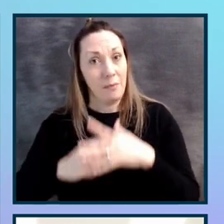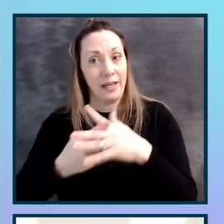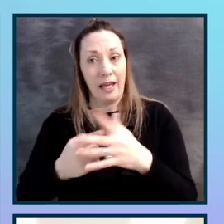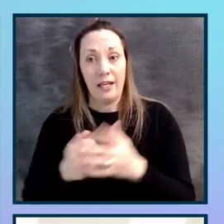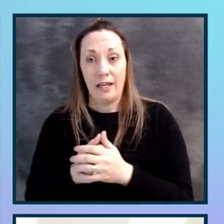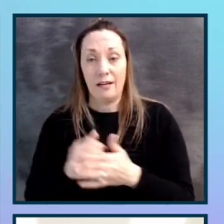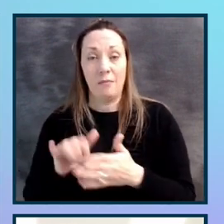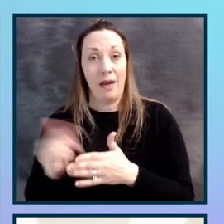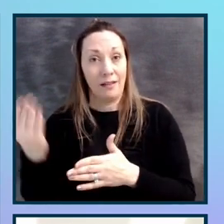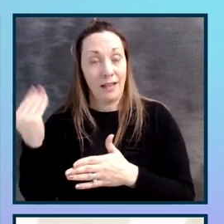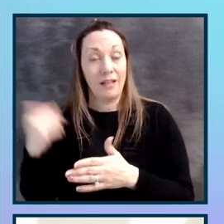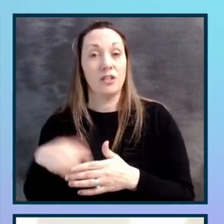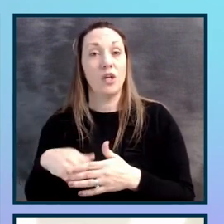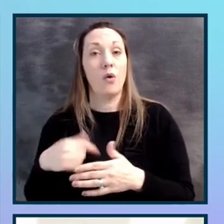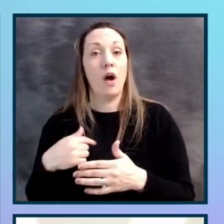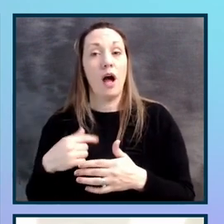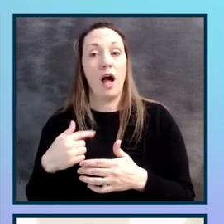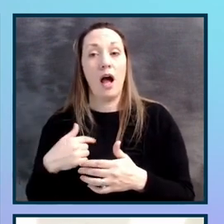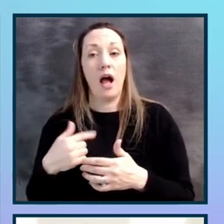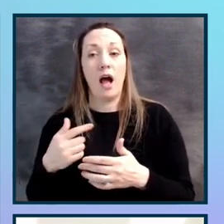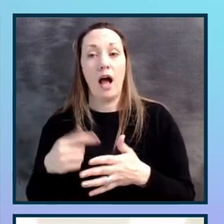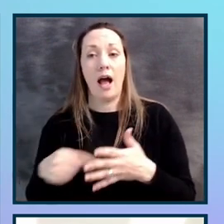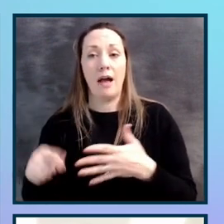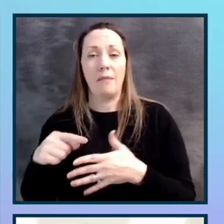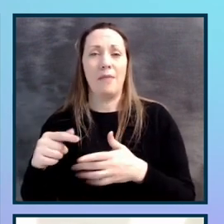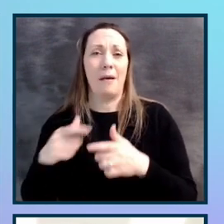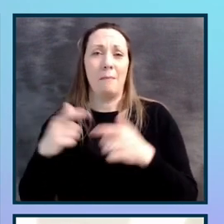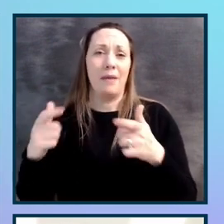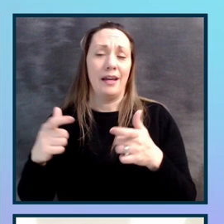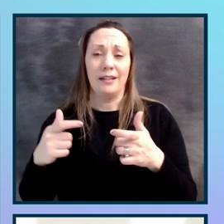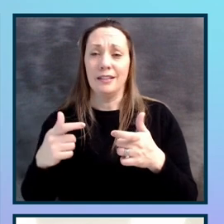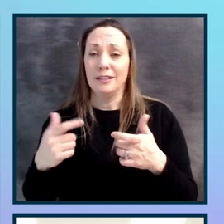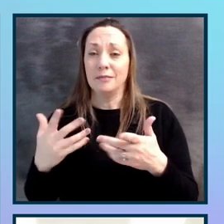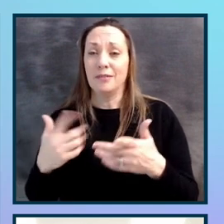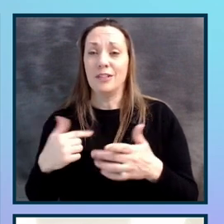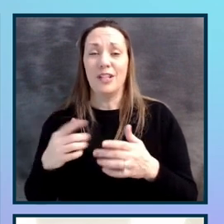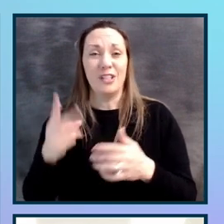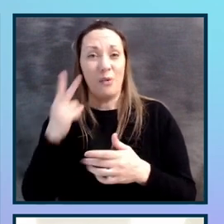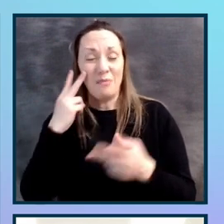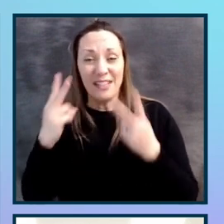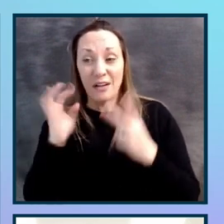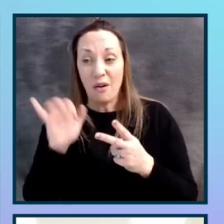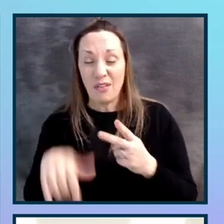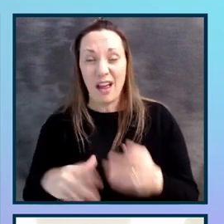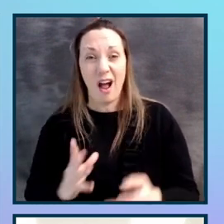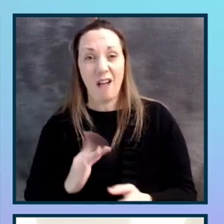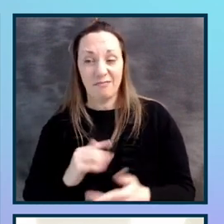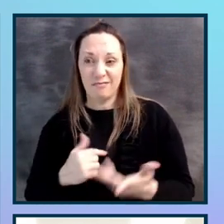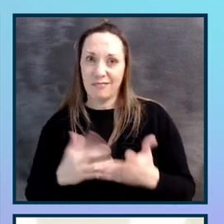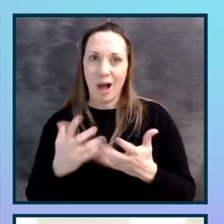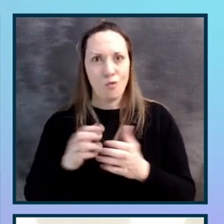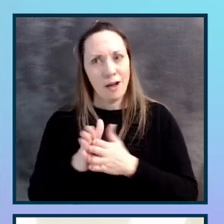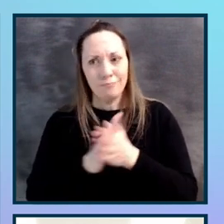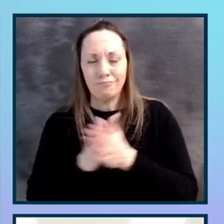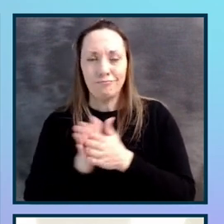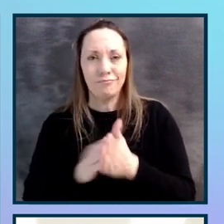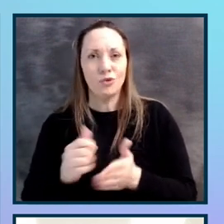that time. So I'm a Jira admin and I'm a big data nerd. So seeing all this, I wanted to dive in and help